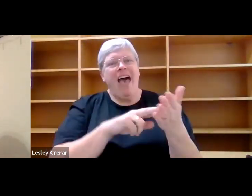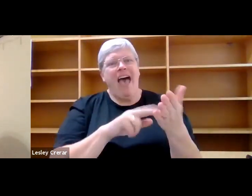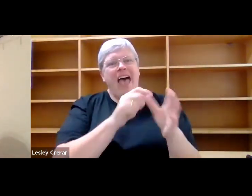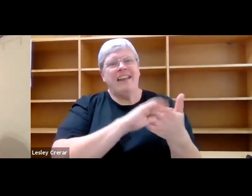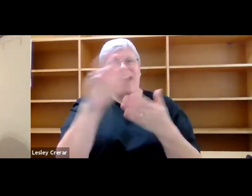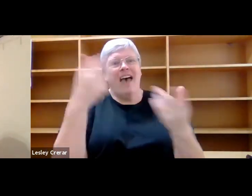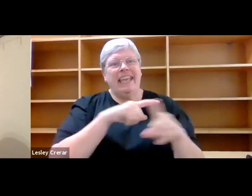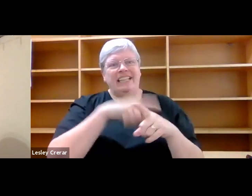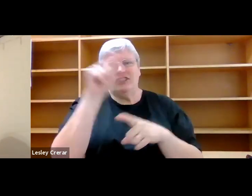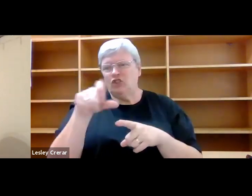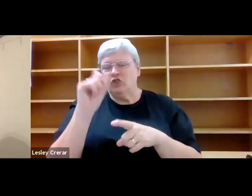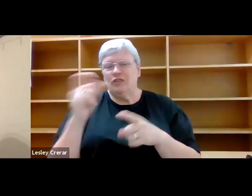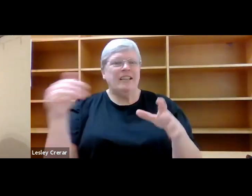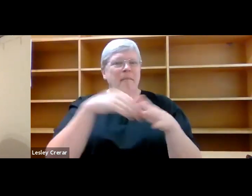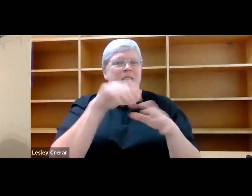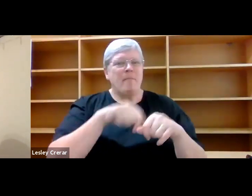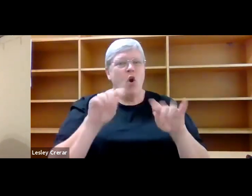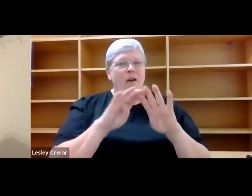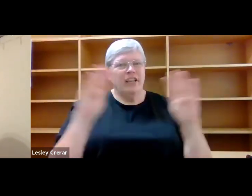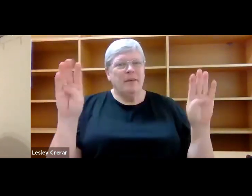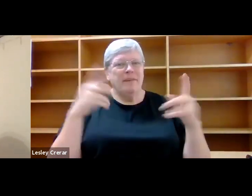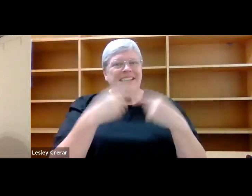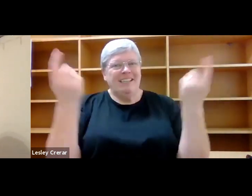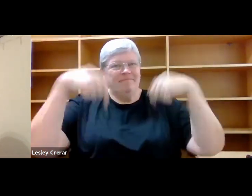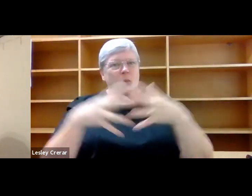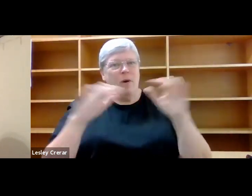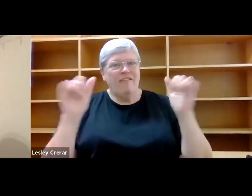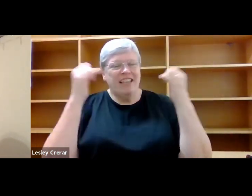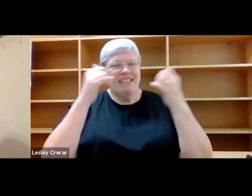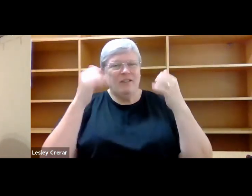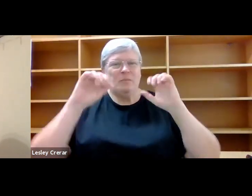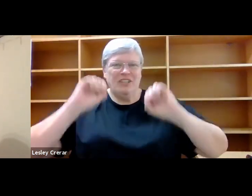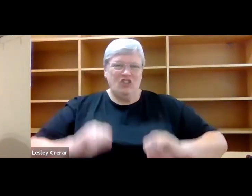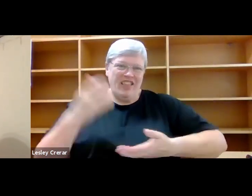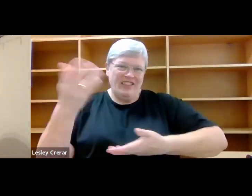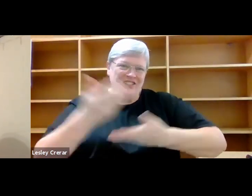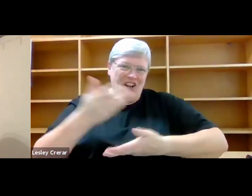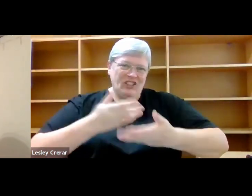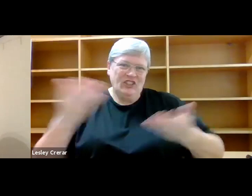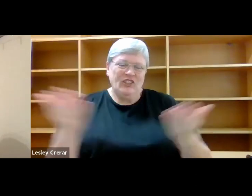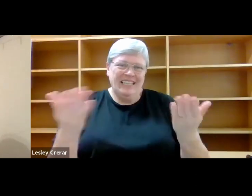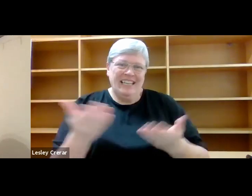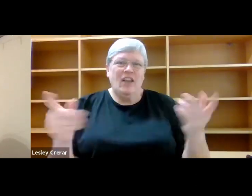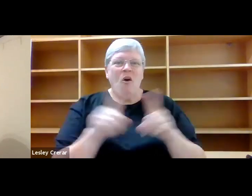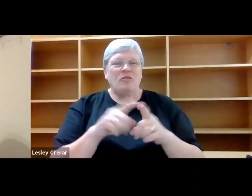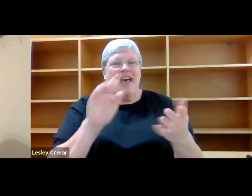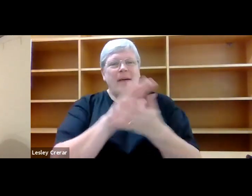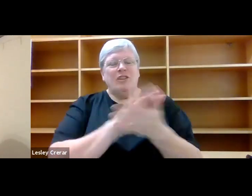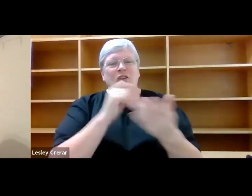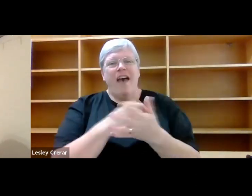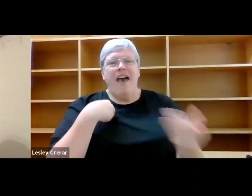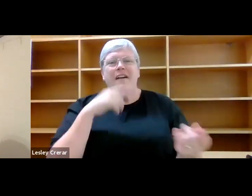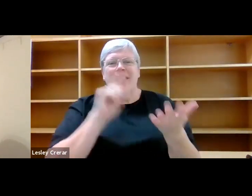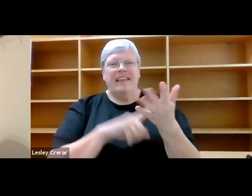and I'm a member of this year's WayWord Festival committee. I'm going to be chairing this discussion today. We're also very happy to have the wonderful